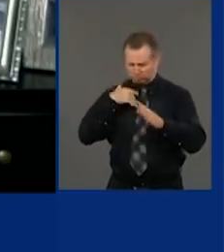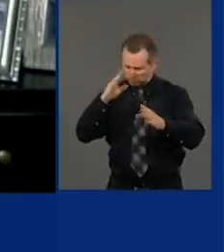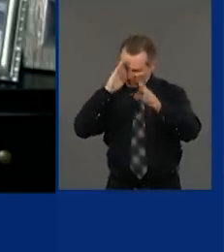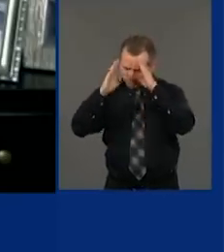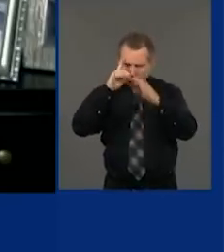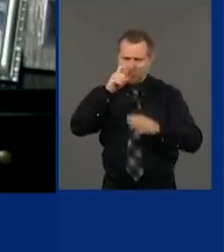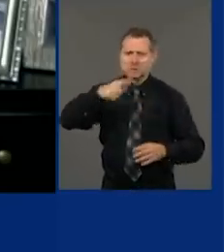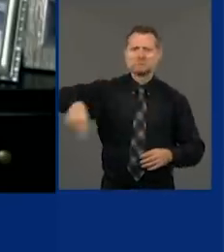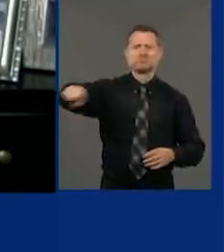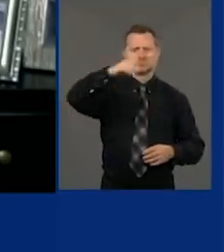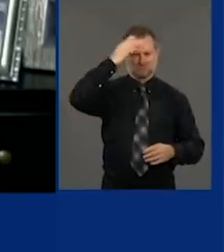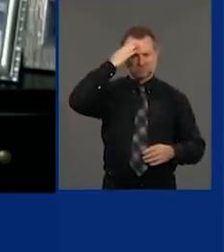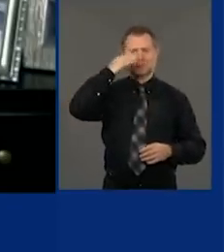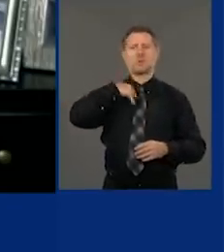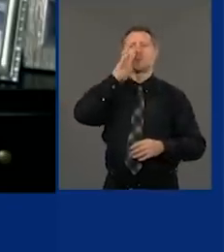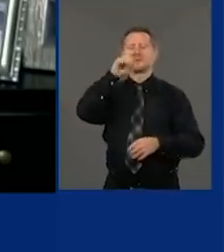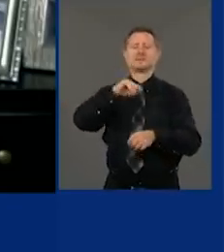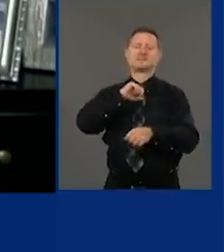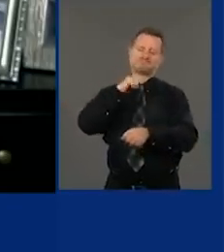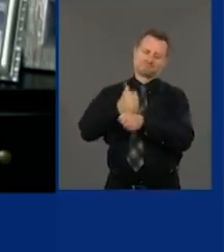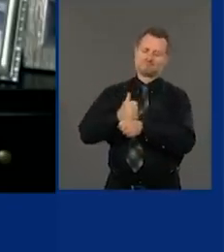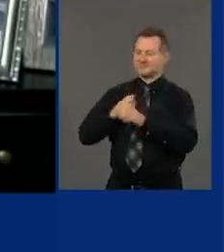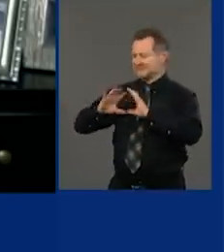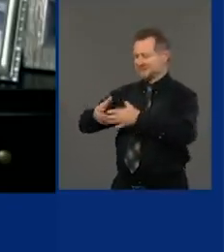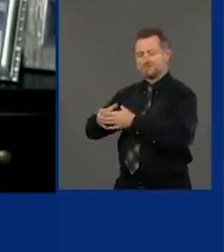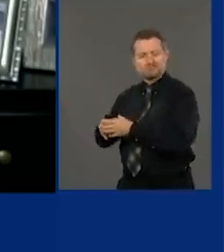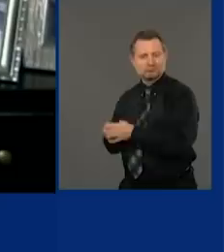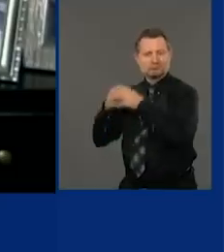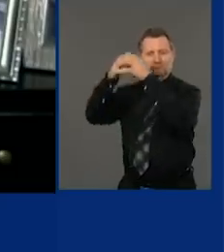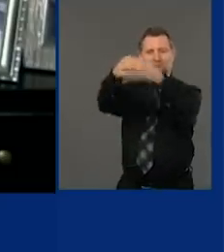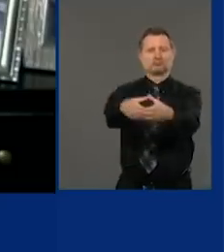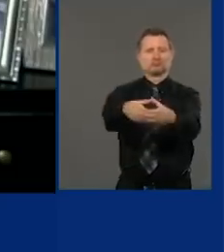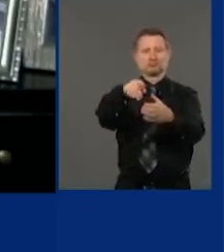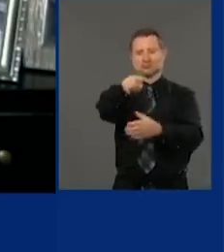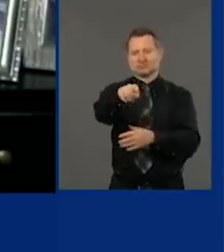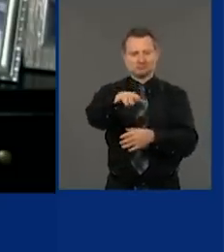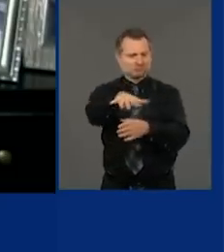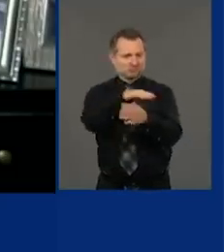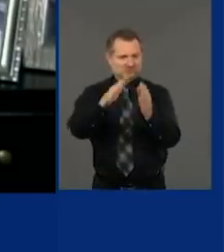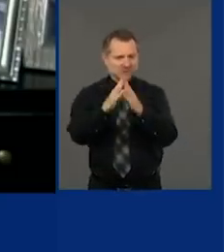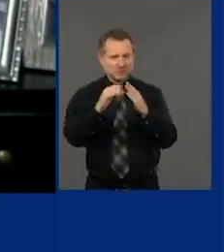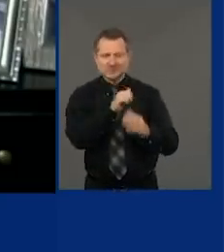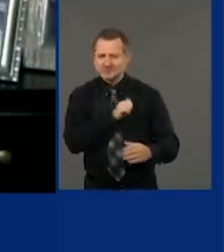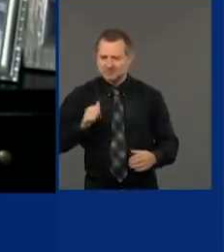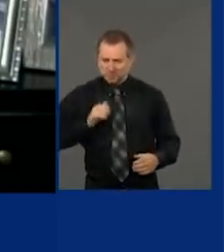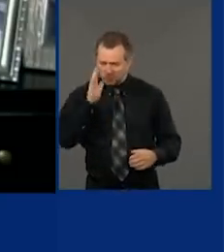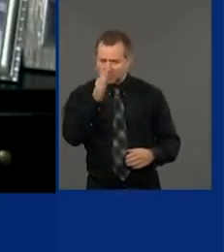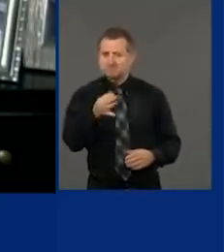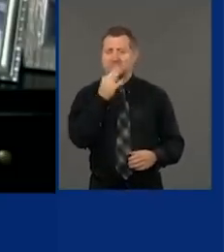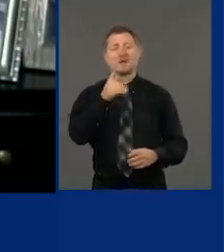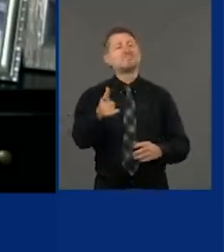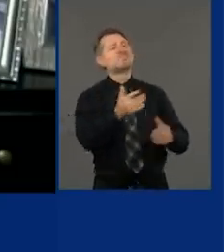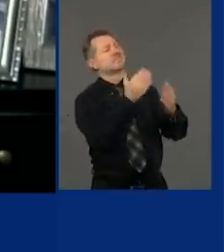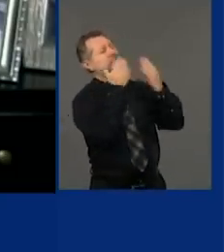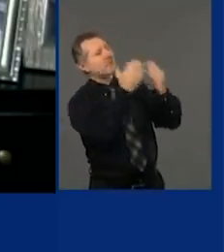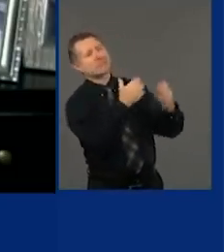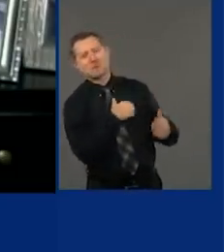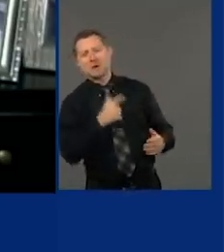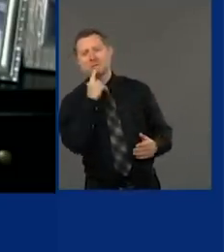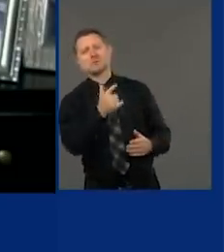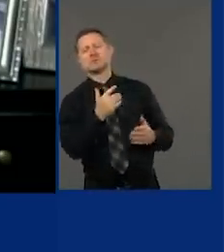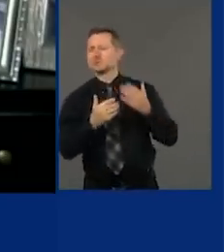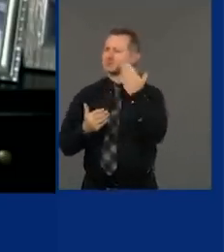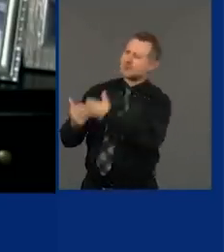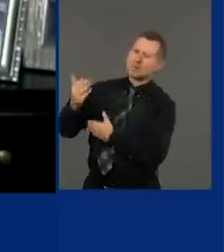that team together and they'll come down to Atlanta as soon as it works for you. Thank you for being with us, mayor. so much, Dr. Moore.